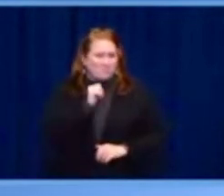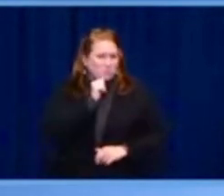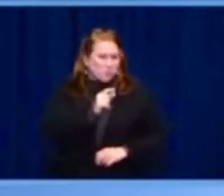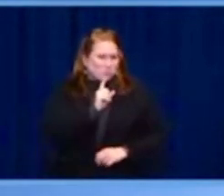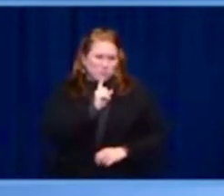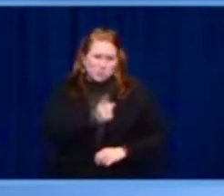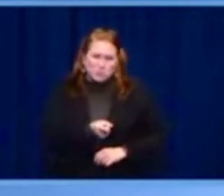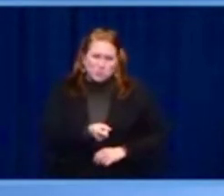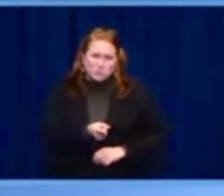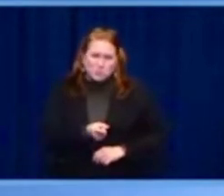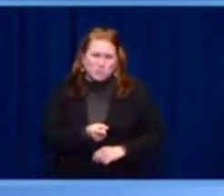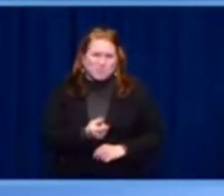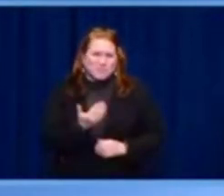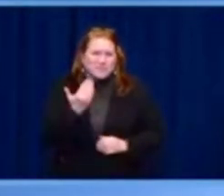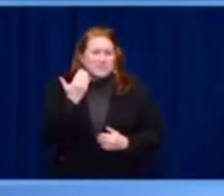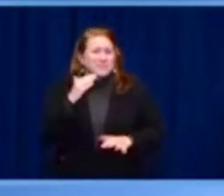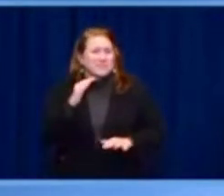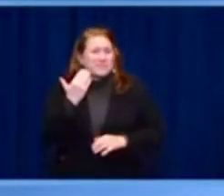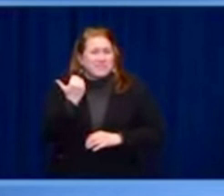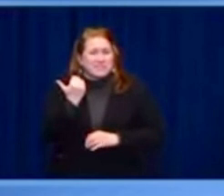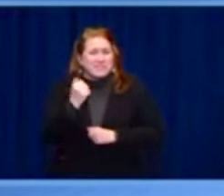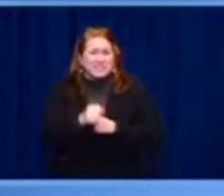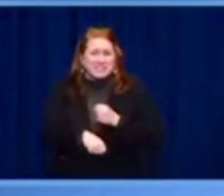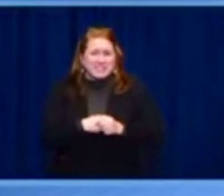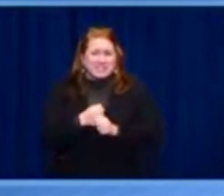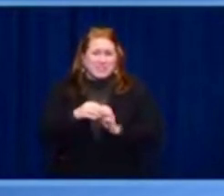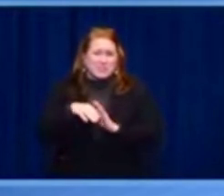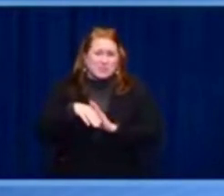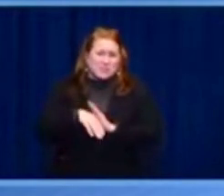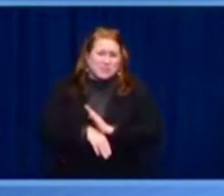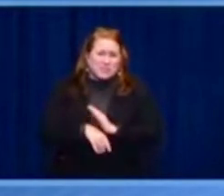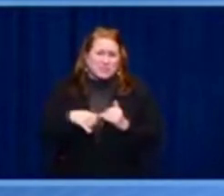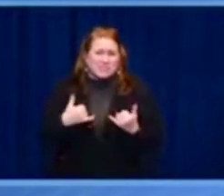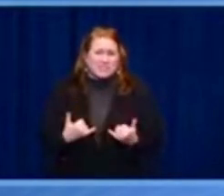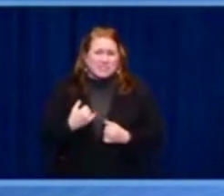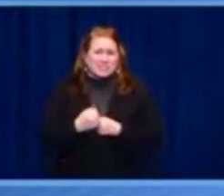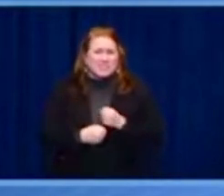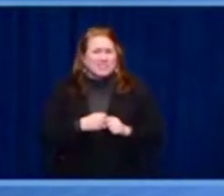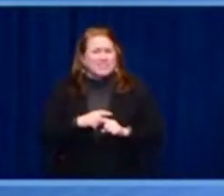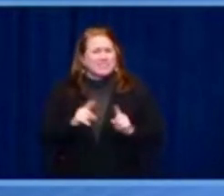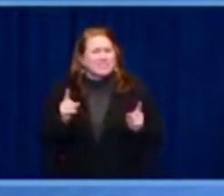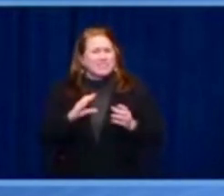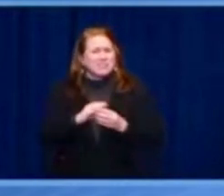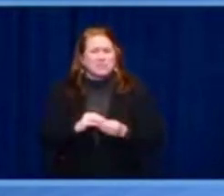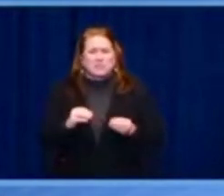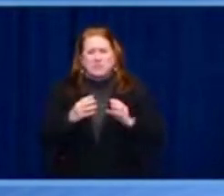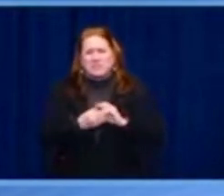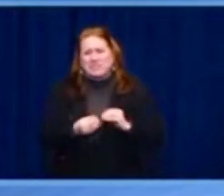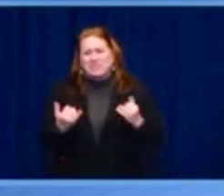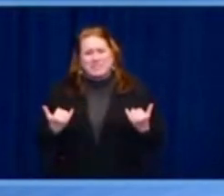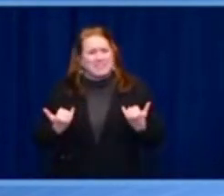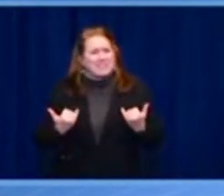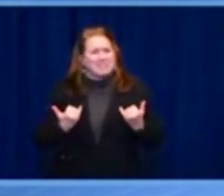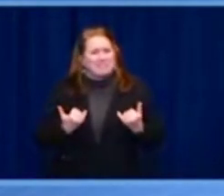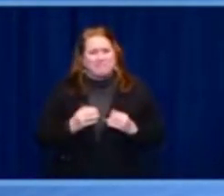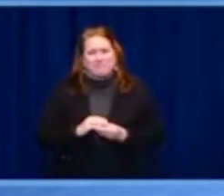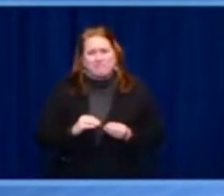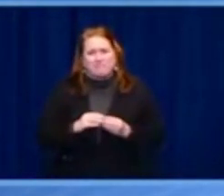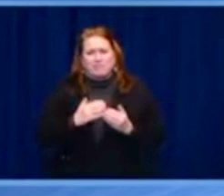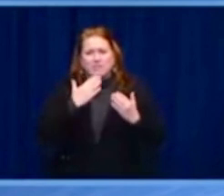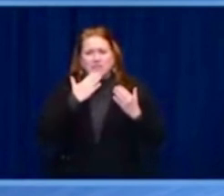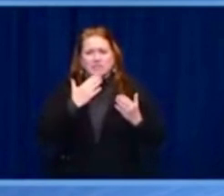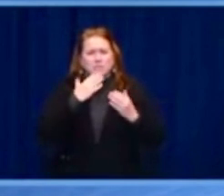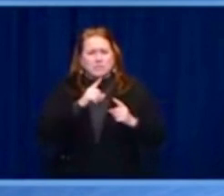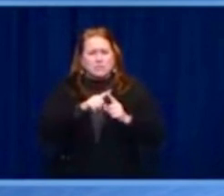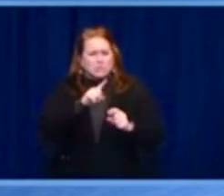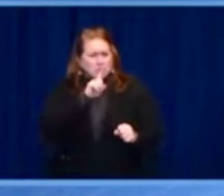from this summit. Our job is to keep building on our progress so we don't start heading in the wrong direction again. To